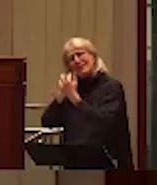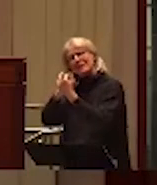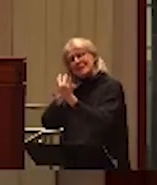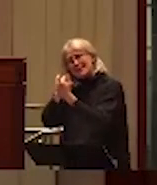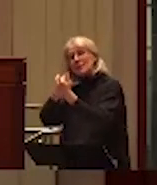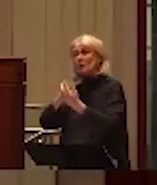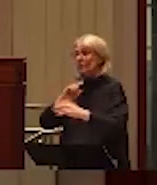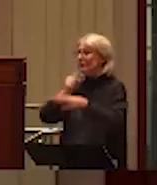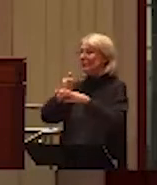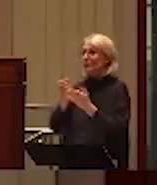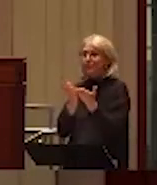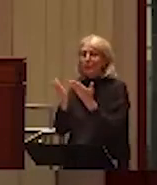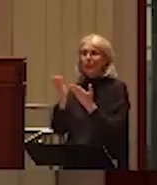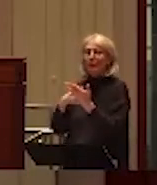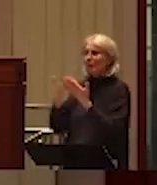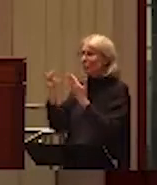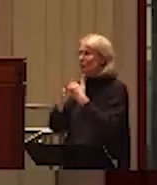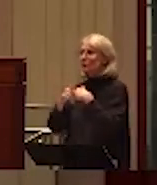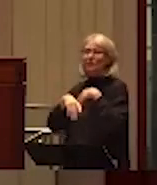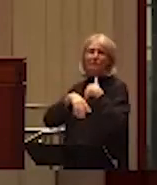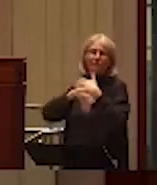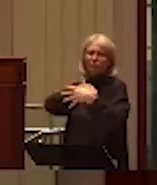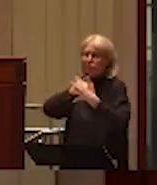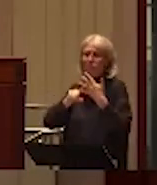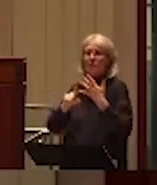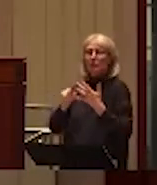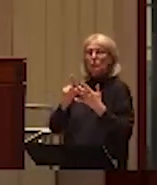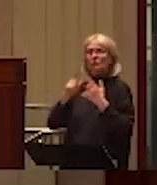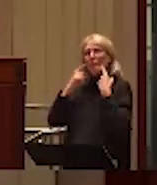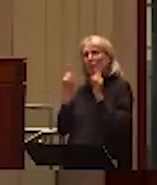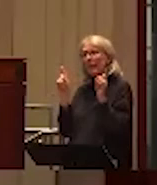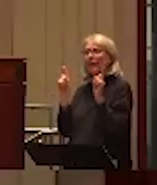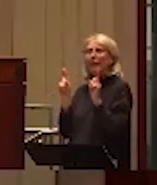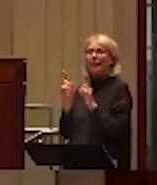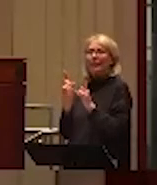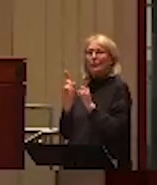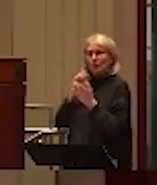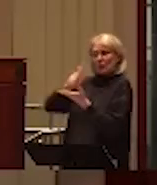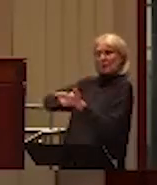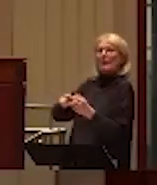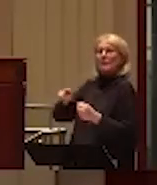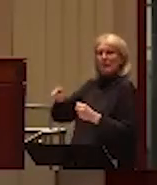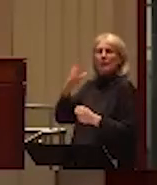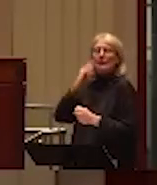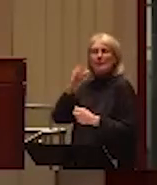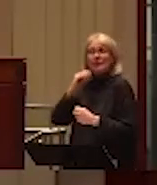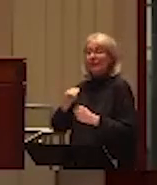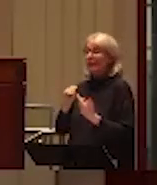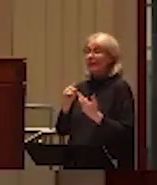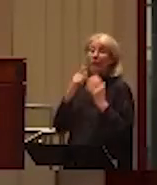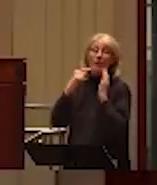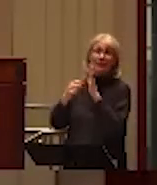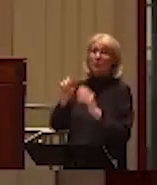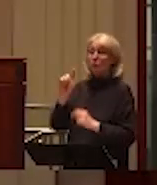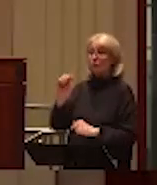still, I think in a report from Women's Shelters Canada in 2019, they found that 78% of